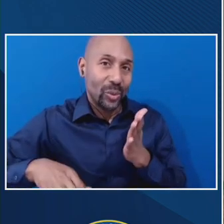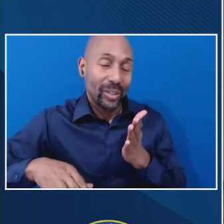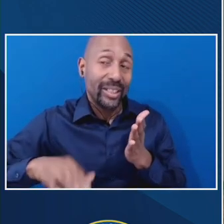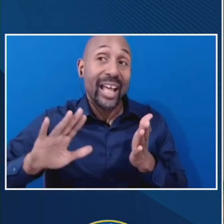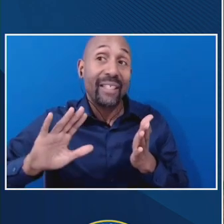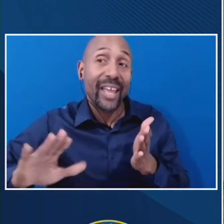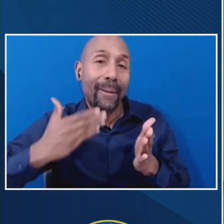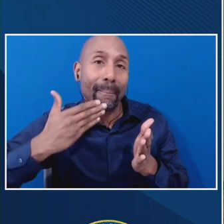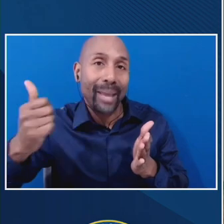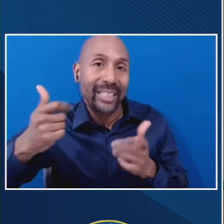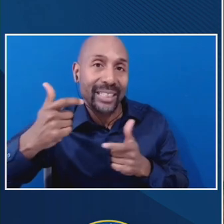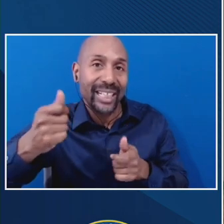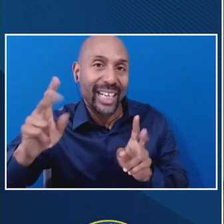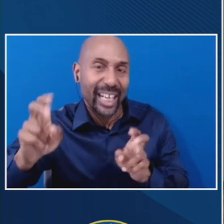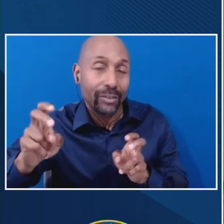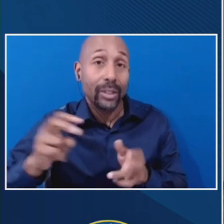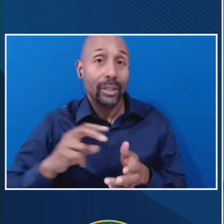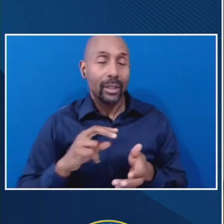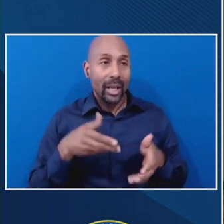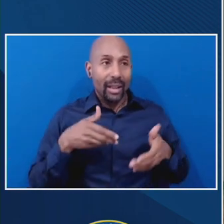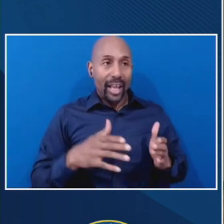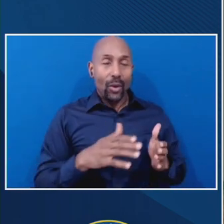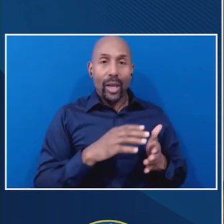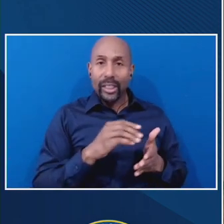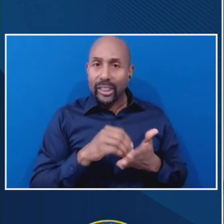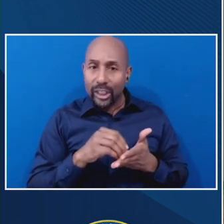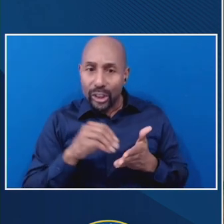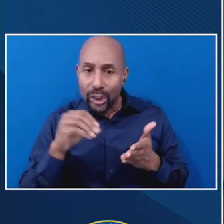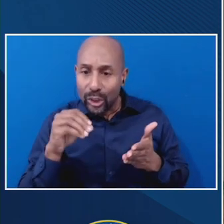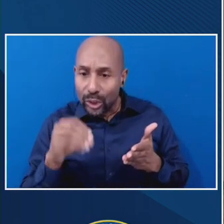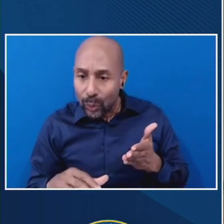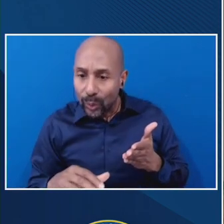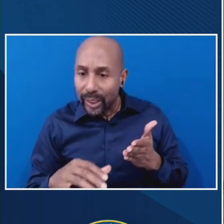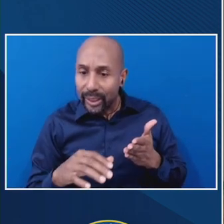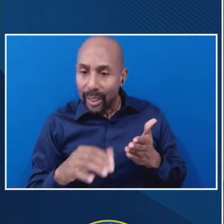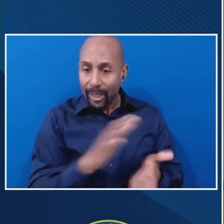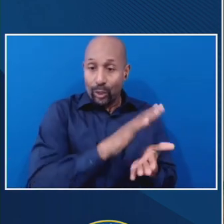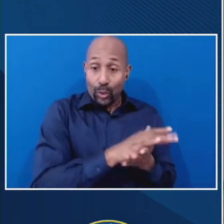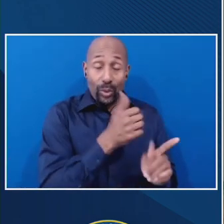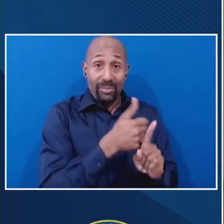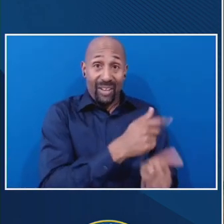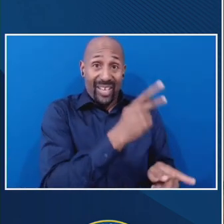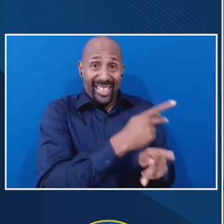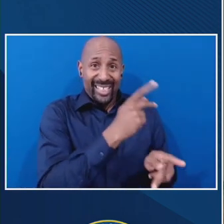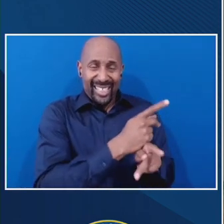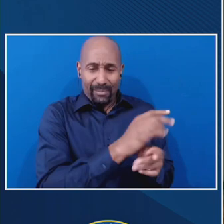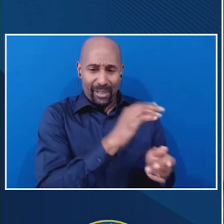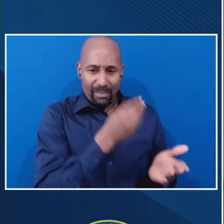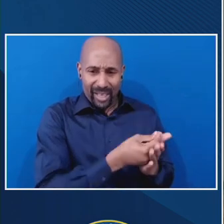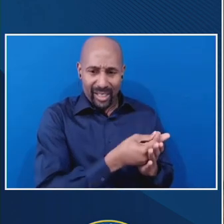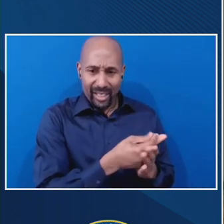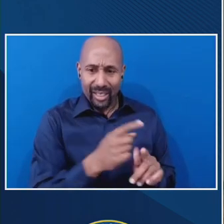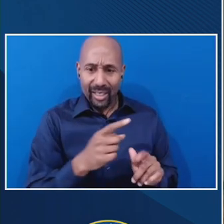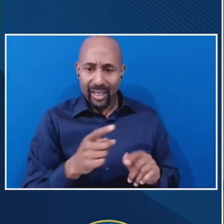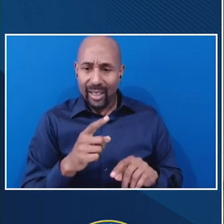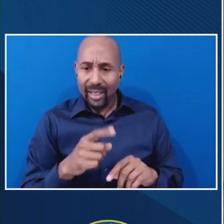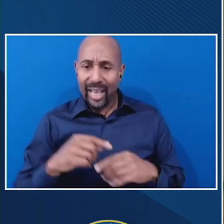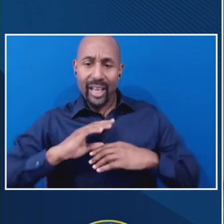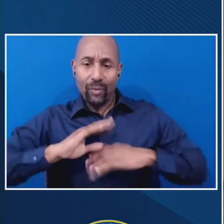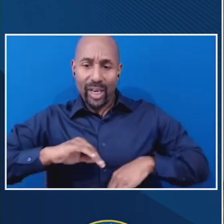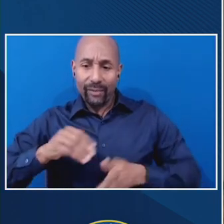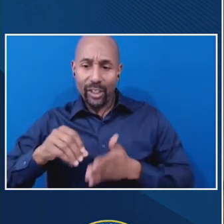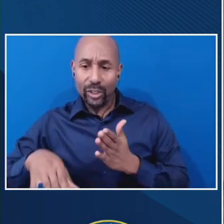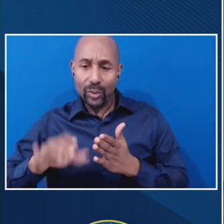relieving the student from facing institutional balances that may prove insurmountable and may completely checkmate